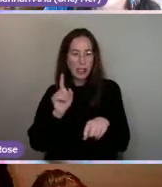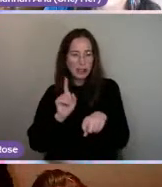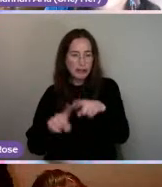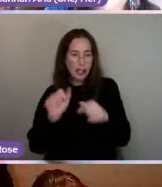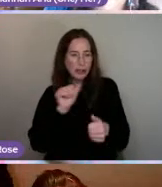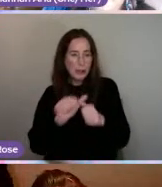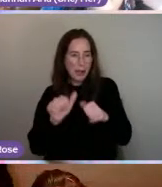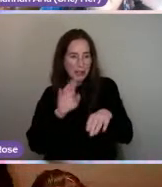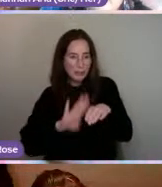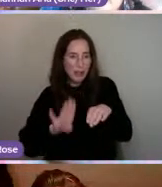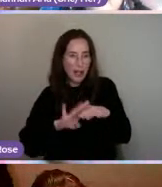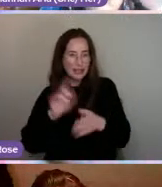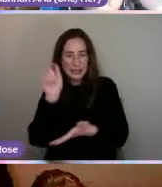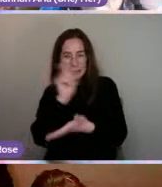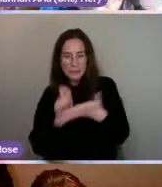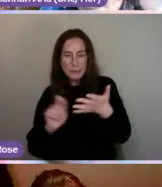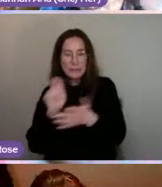awesome.